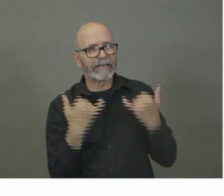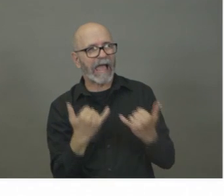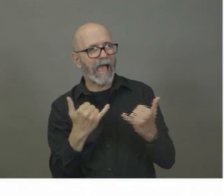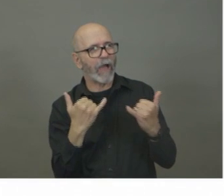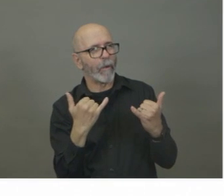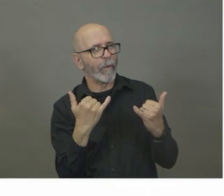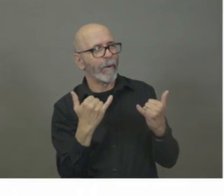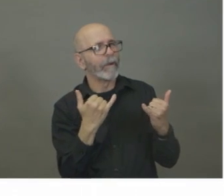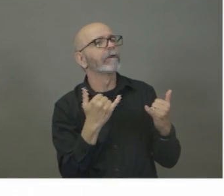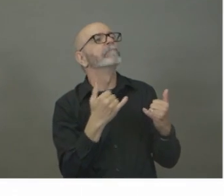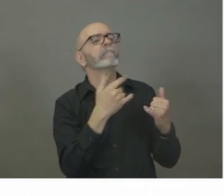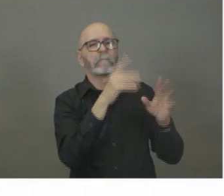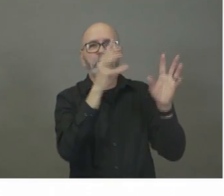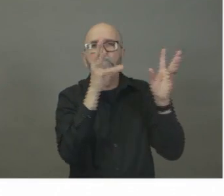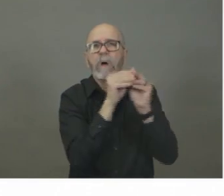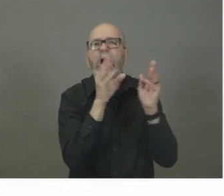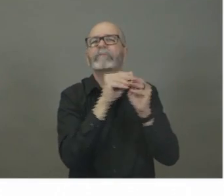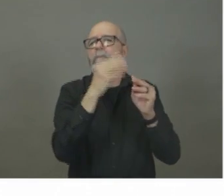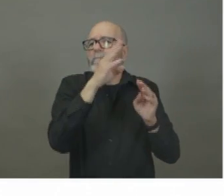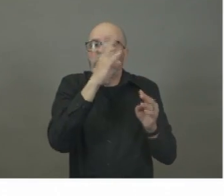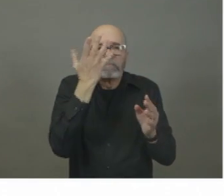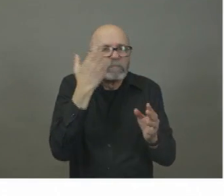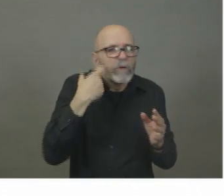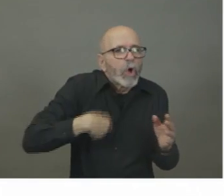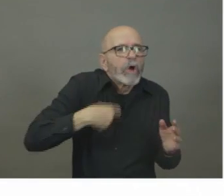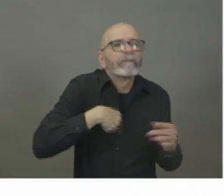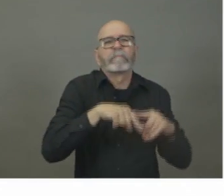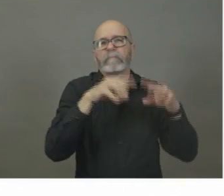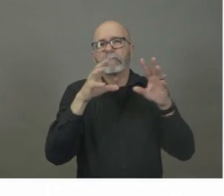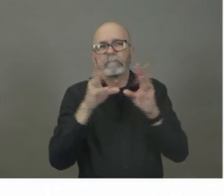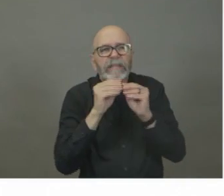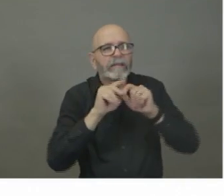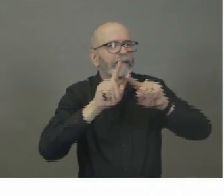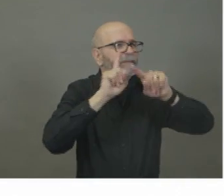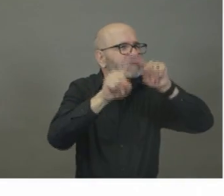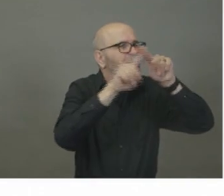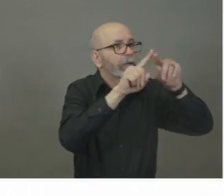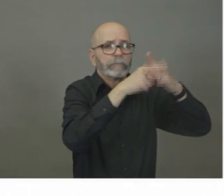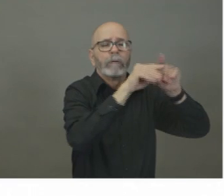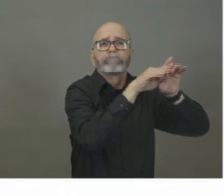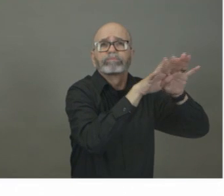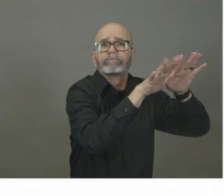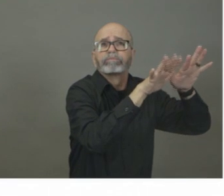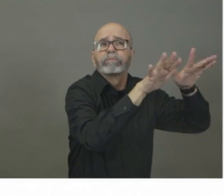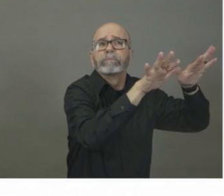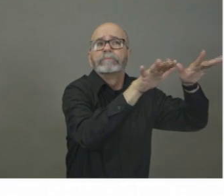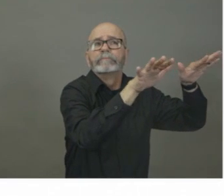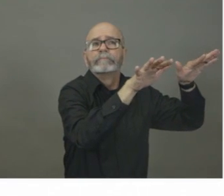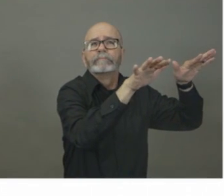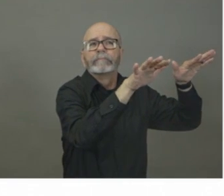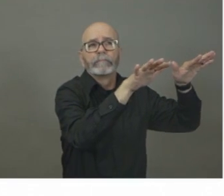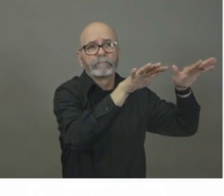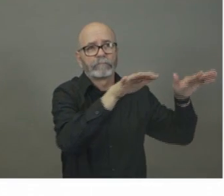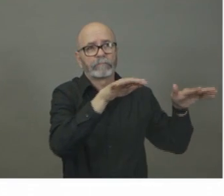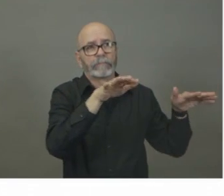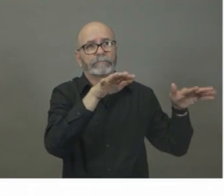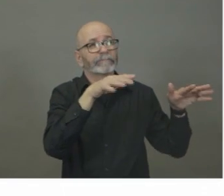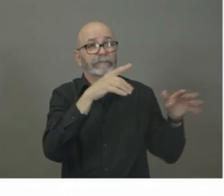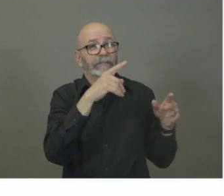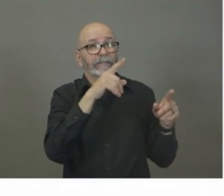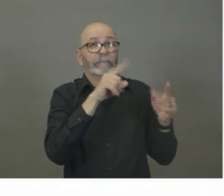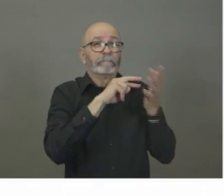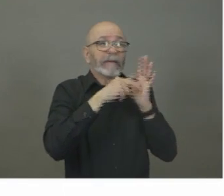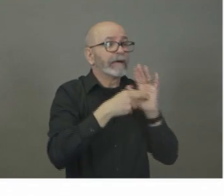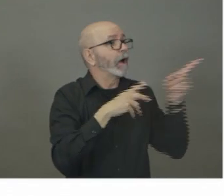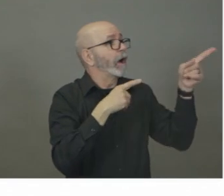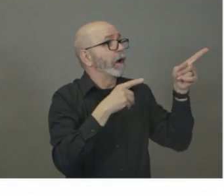care outbreaks in British Columbia, we are not yet seeing what I call broader community spread, even in those provinces